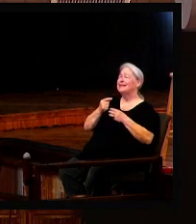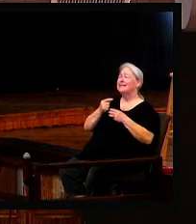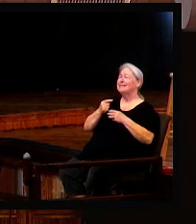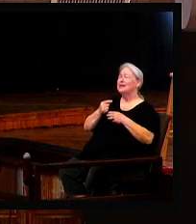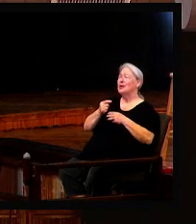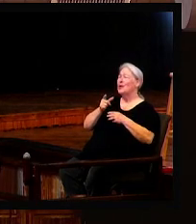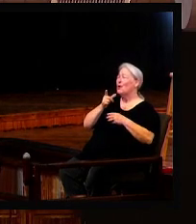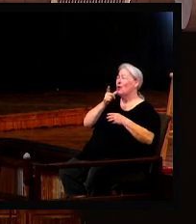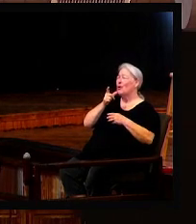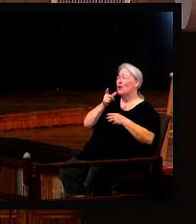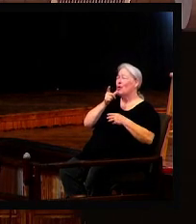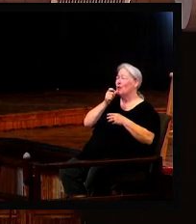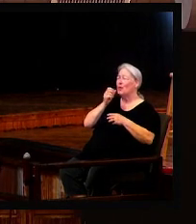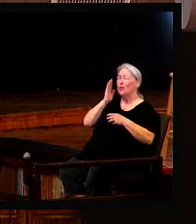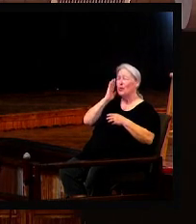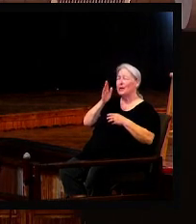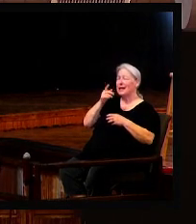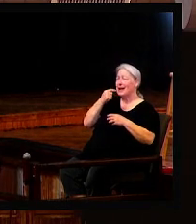Man,